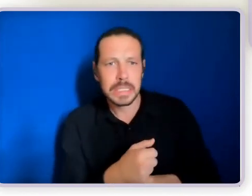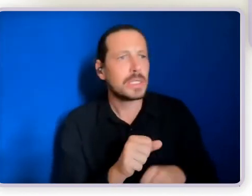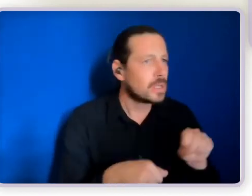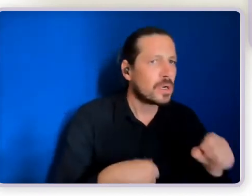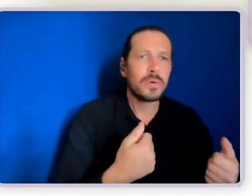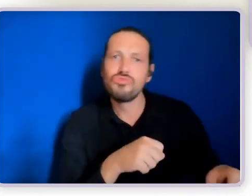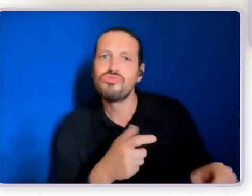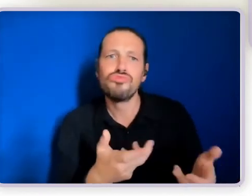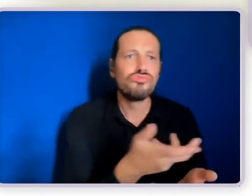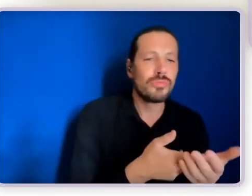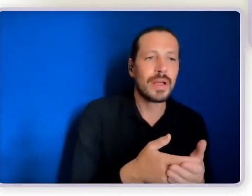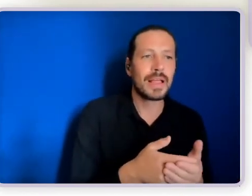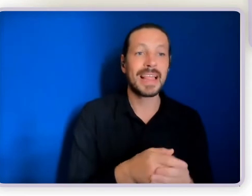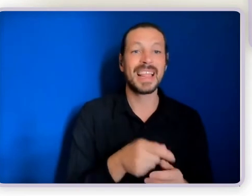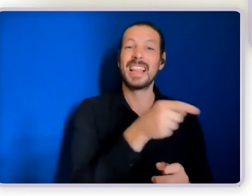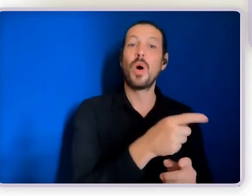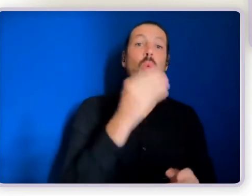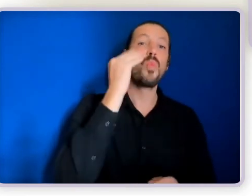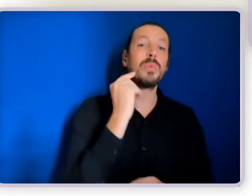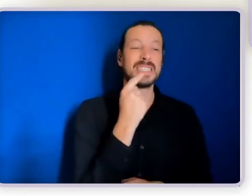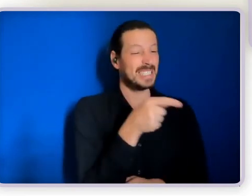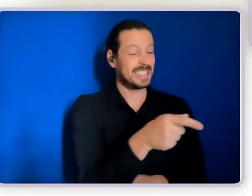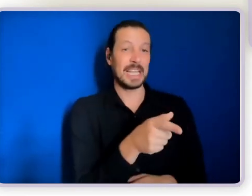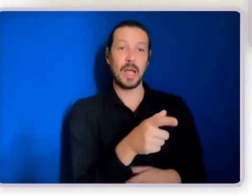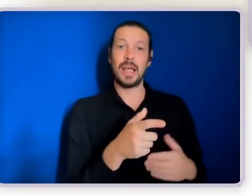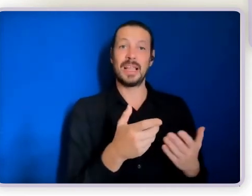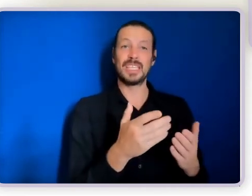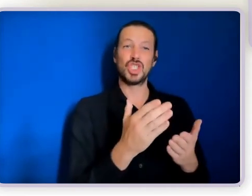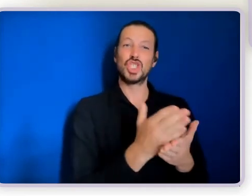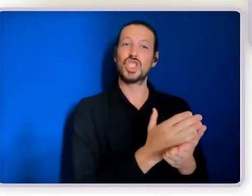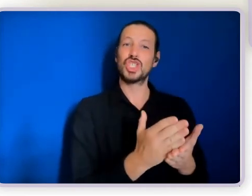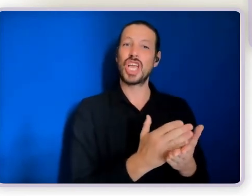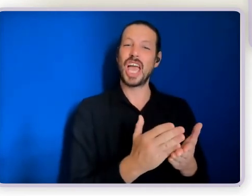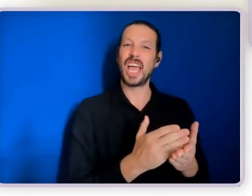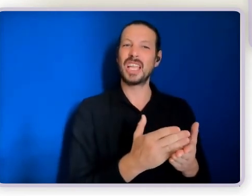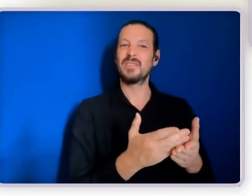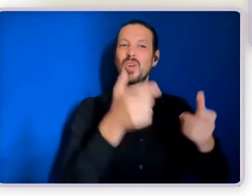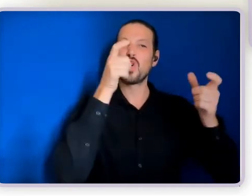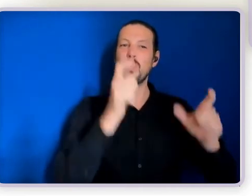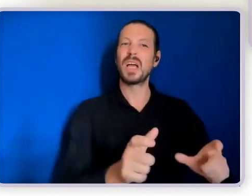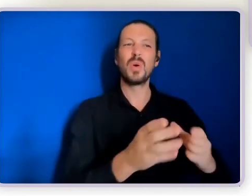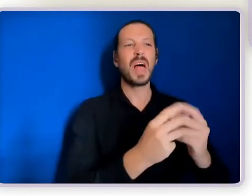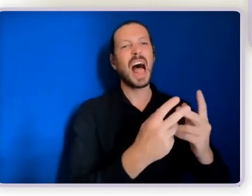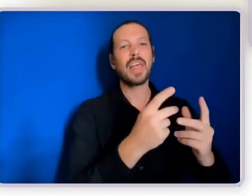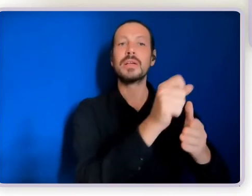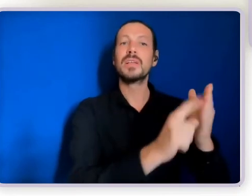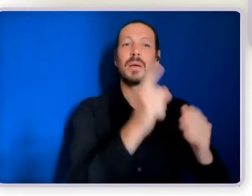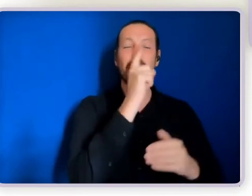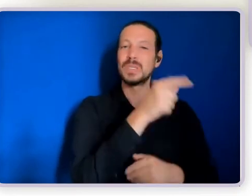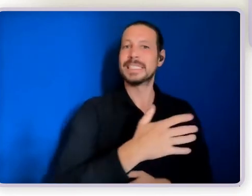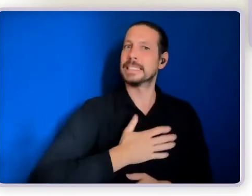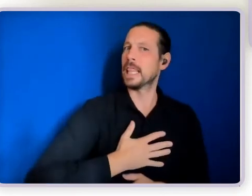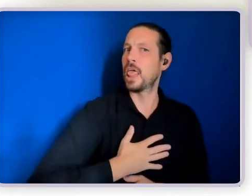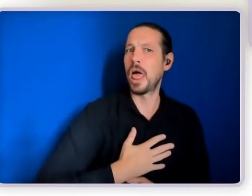her unhappiness where she was living which was shared you know a shared living arrangement with other people with disabilities and so through